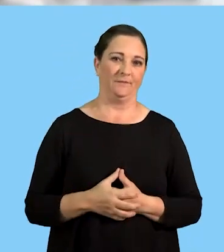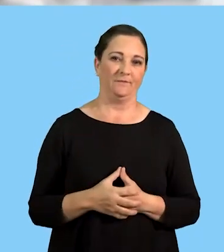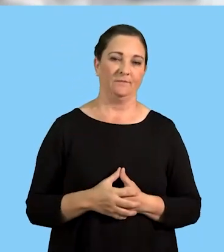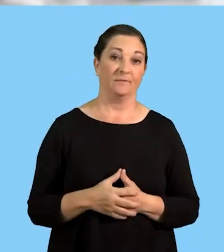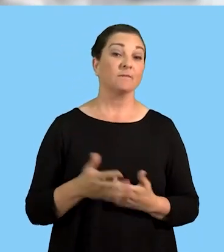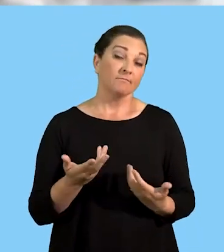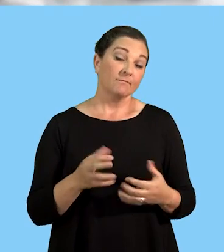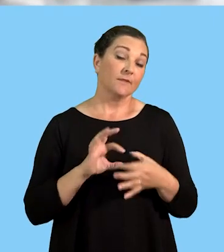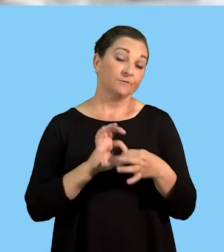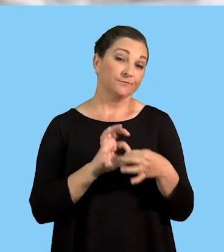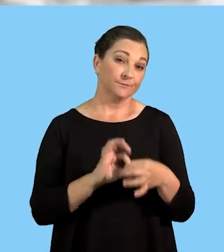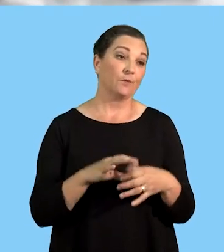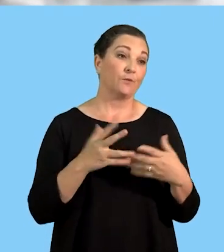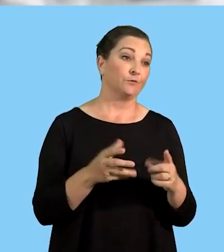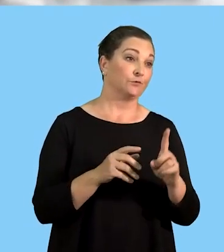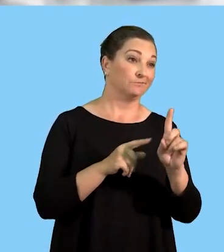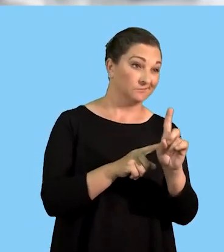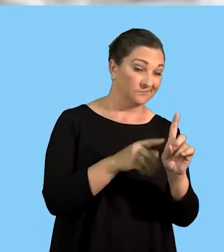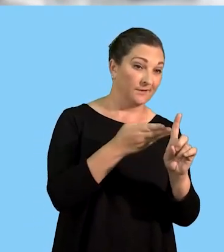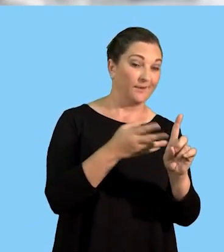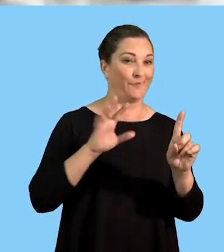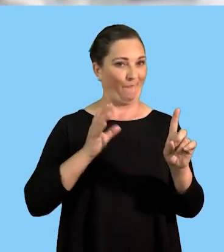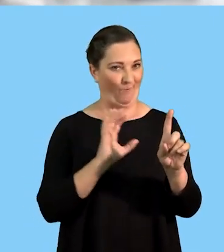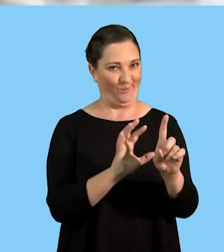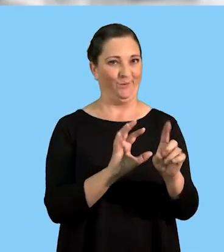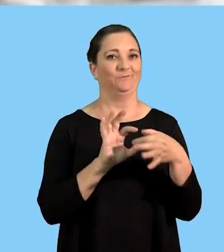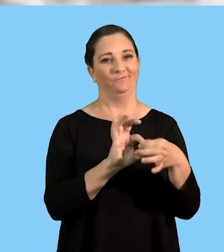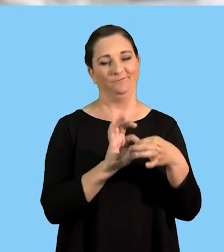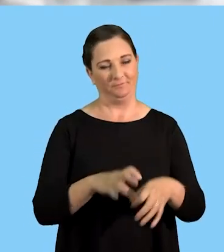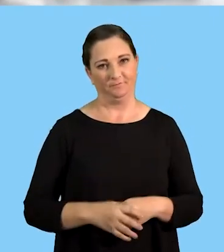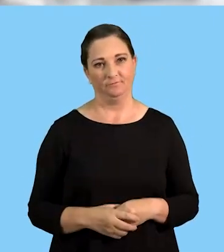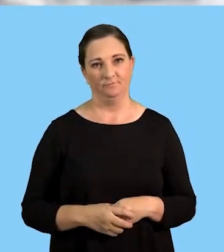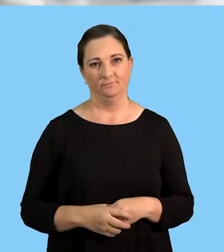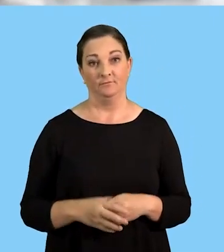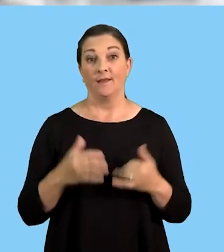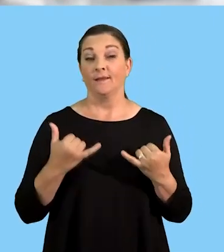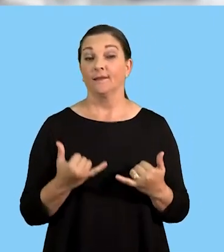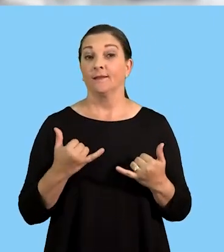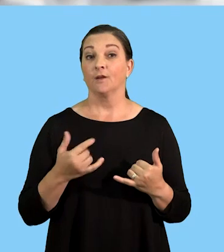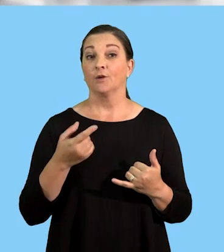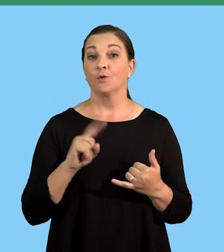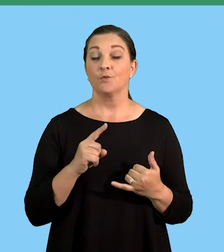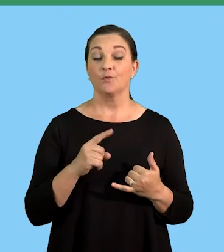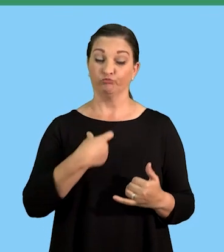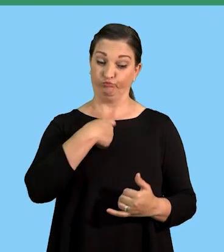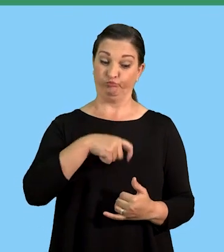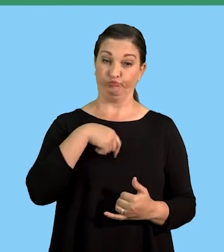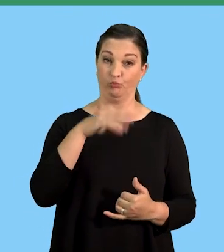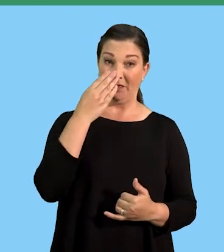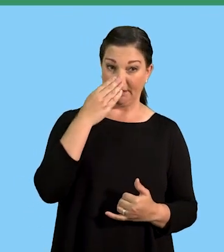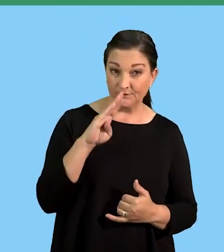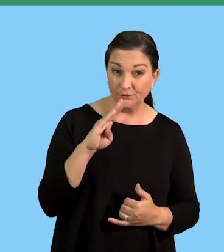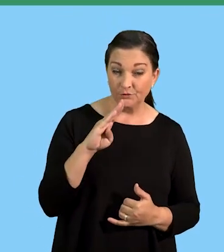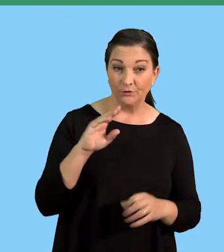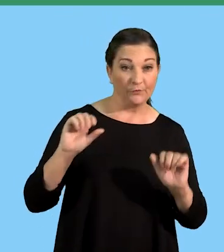Then, that is the relationship between the leader and the follower. Then, when we look now into the role of personal attitude